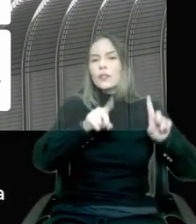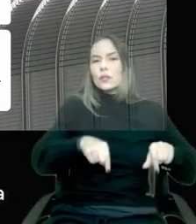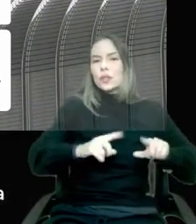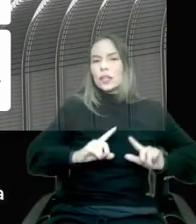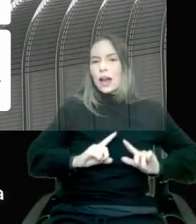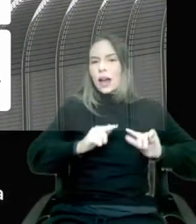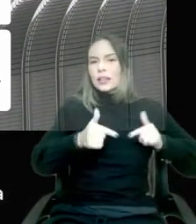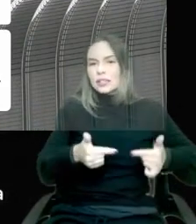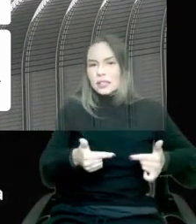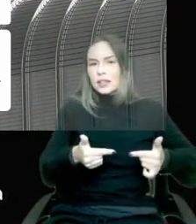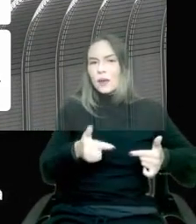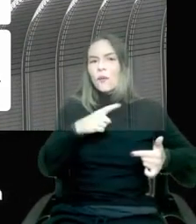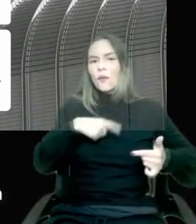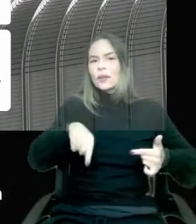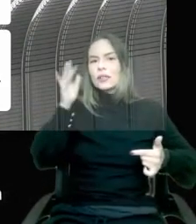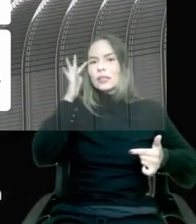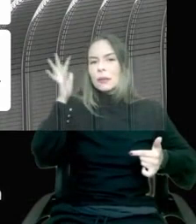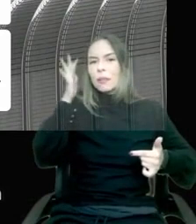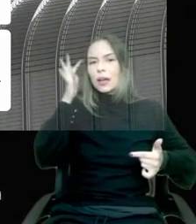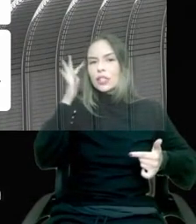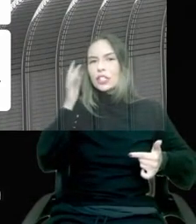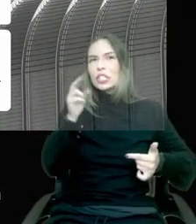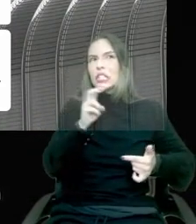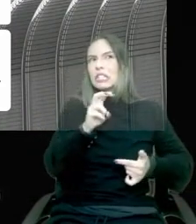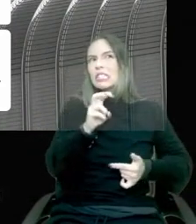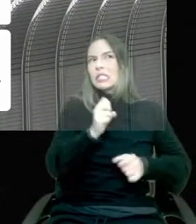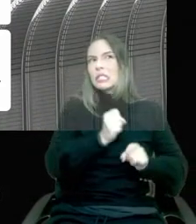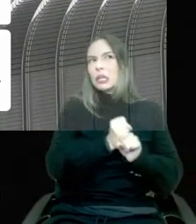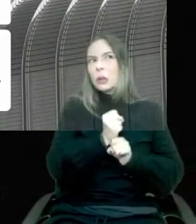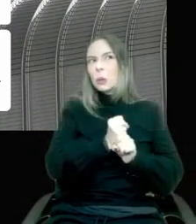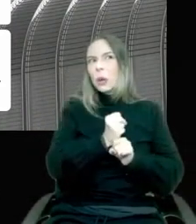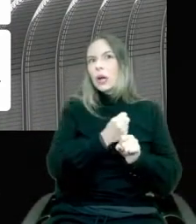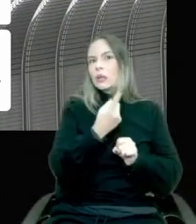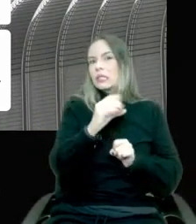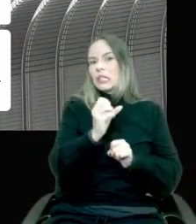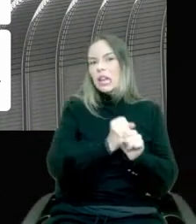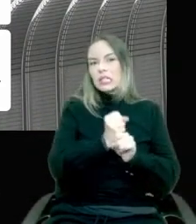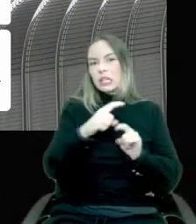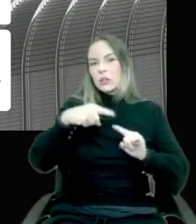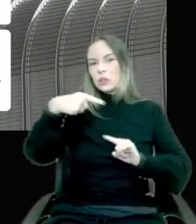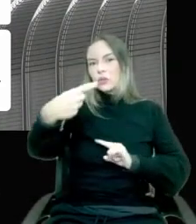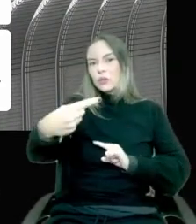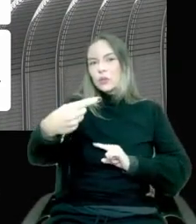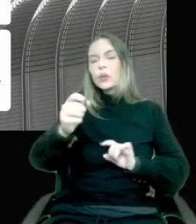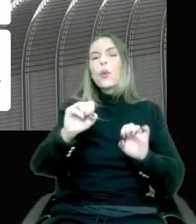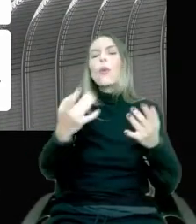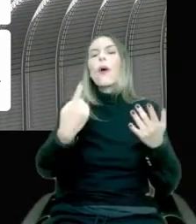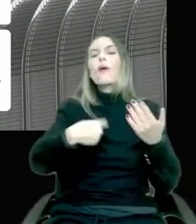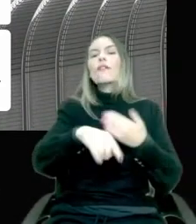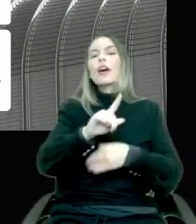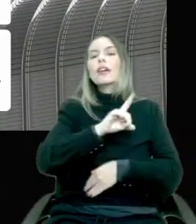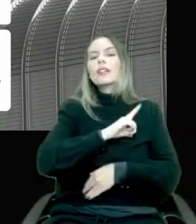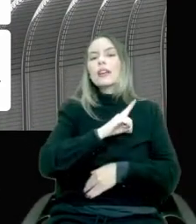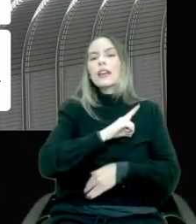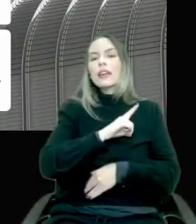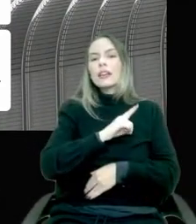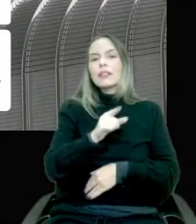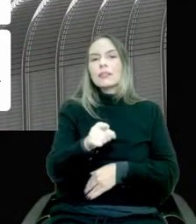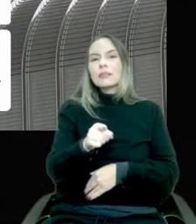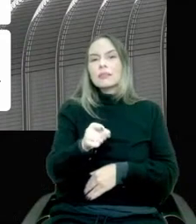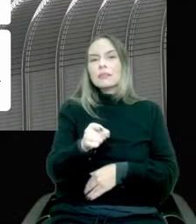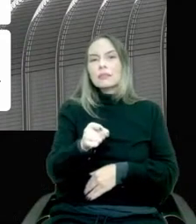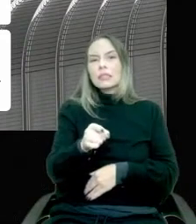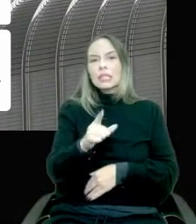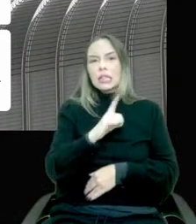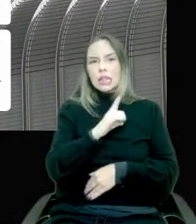think five, ten years from now? What would that be? Are they going to the internet and search, you know, where my 401k?